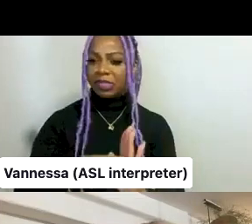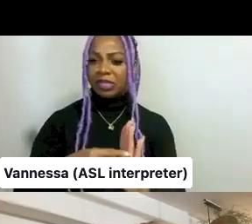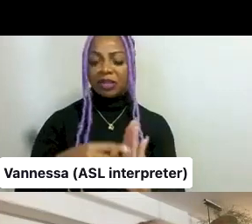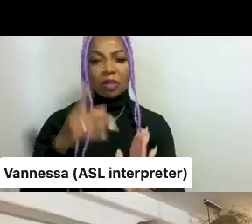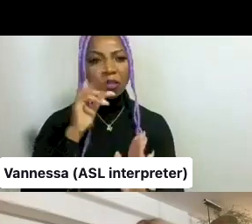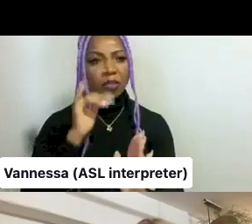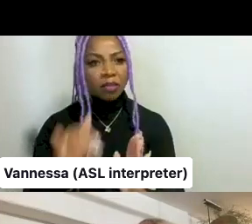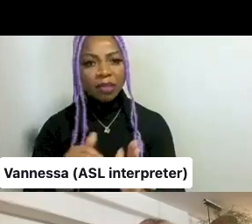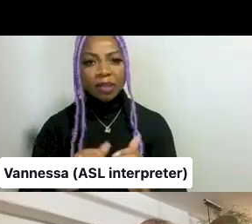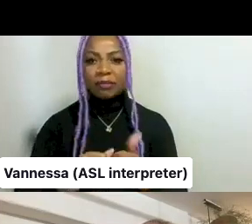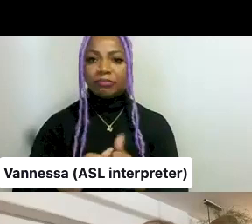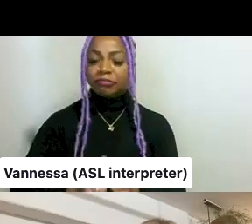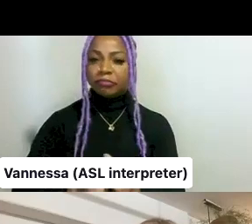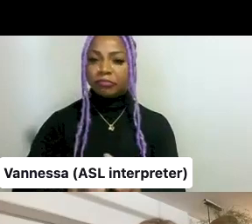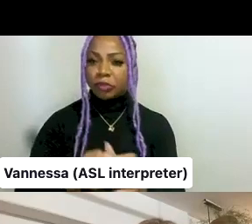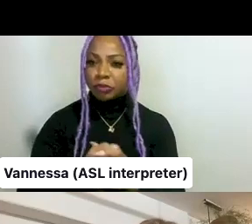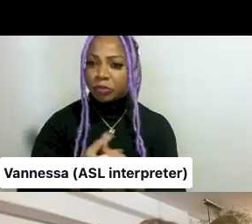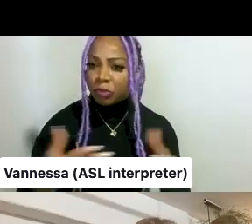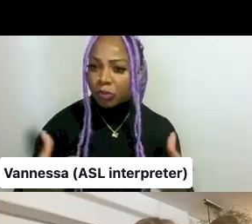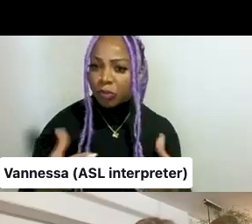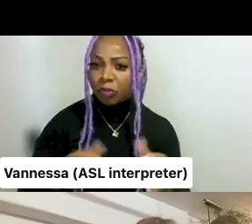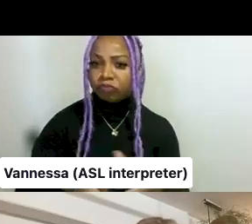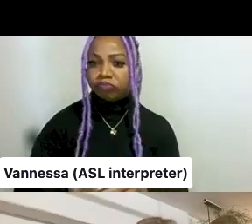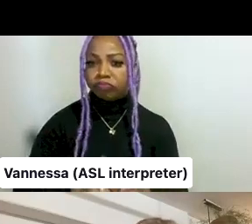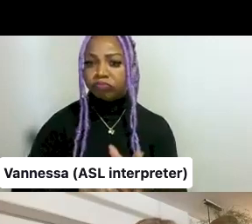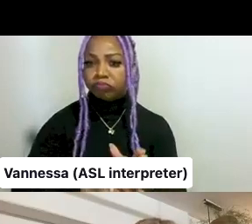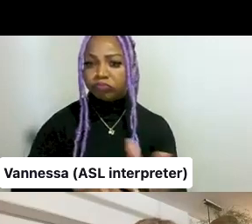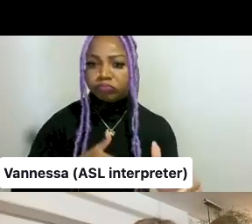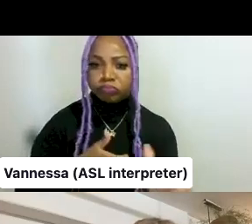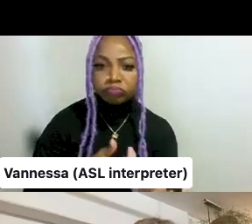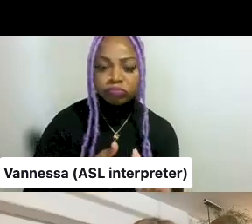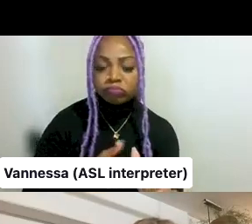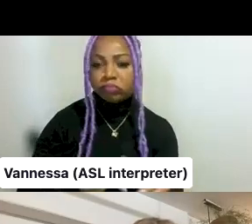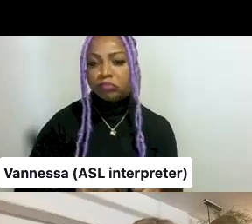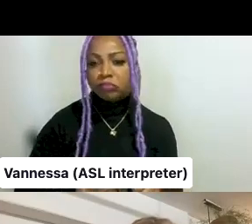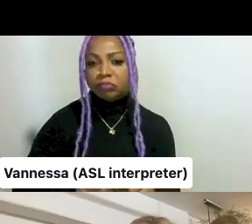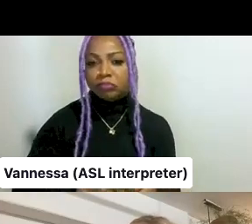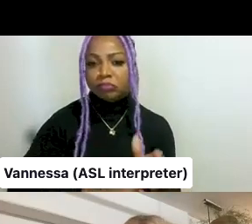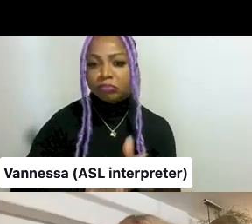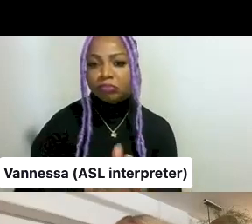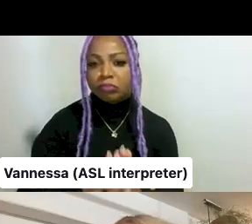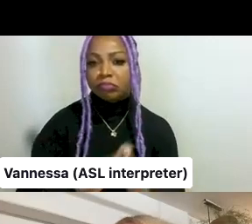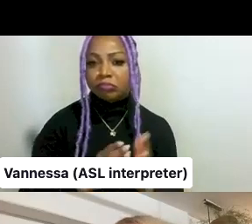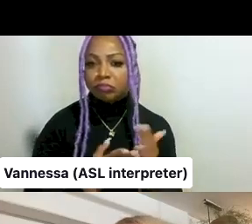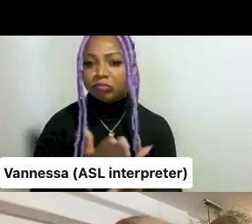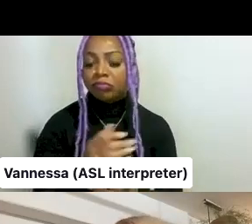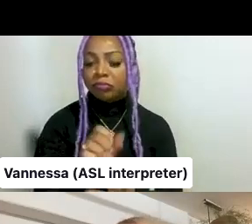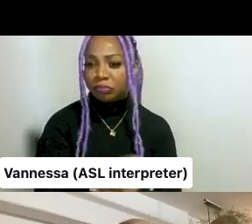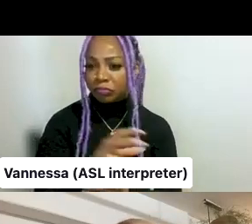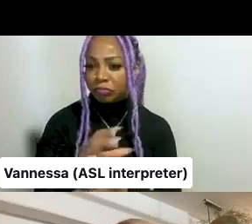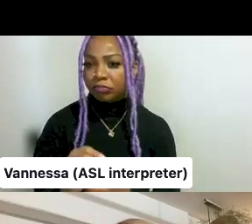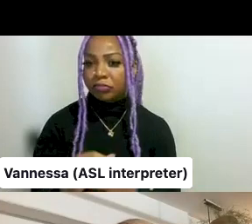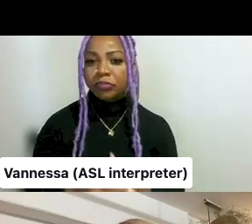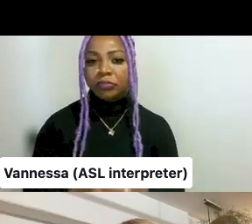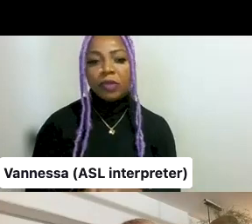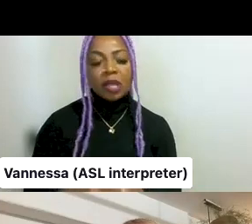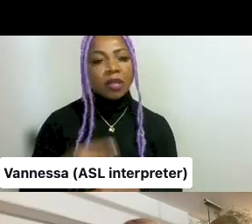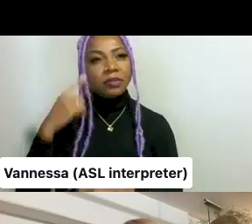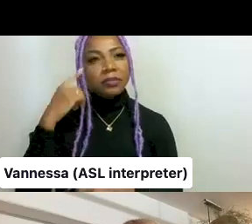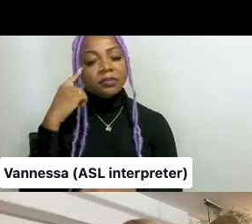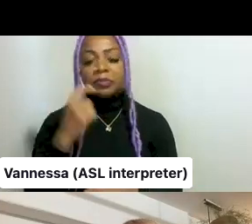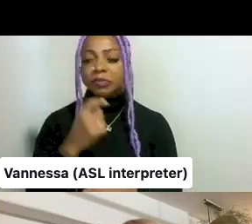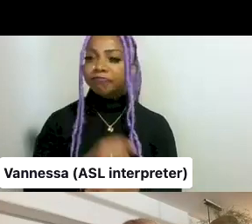evolving? Um, et cetera, et cetera. So what we did is, uh, think, okay, who do we know,